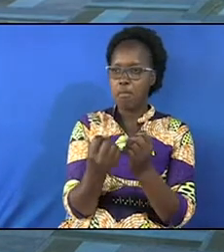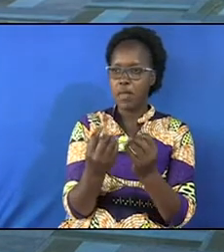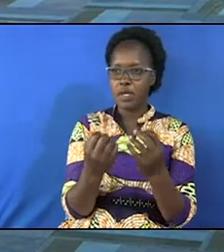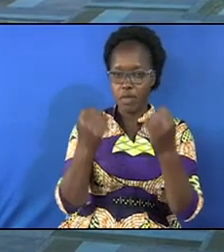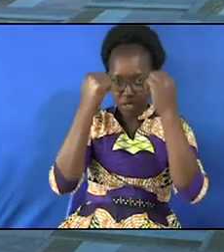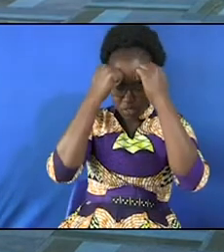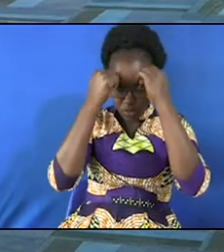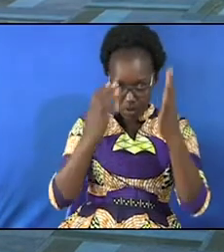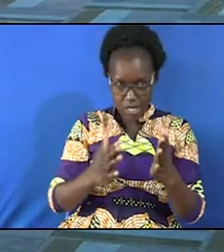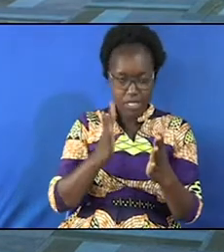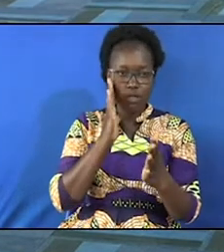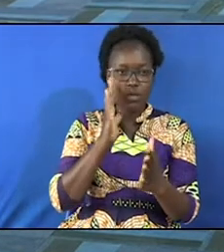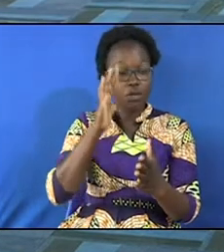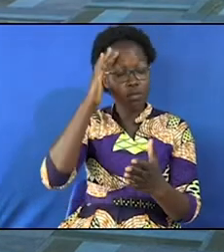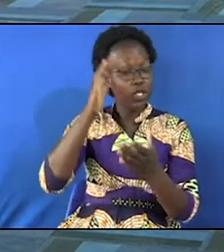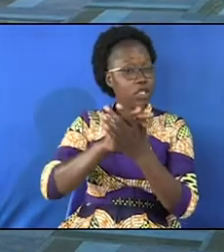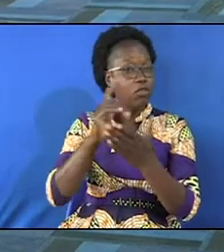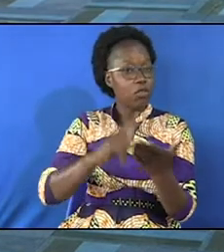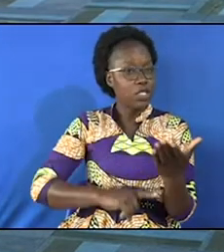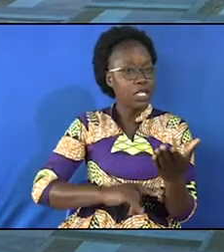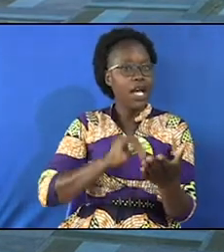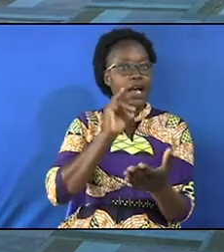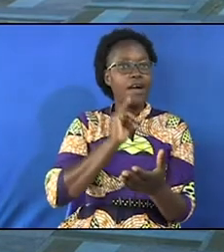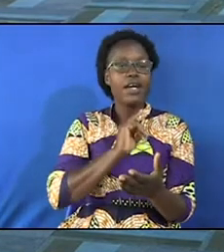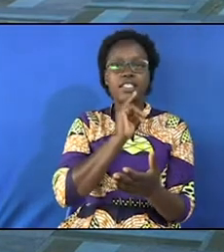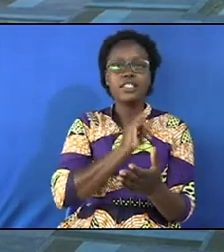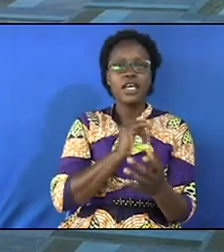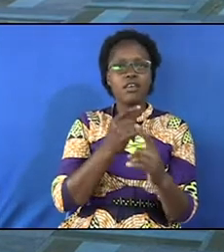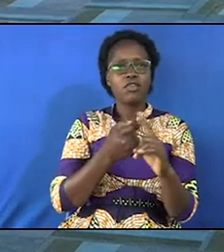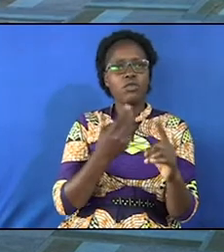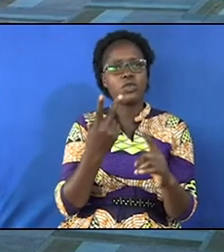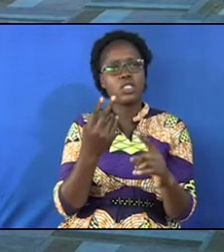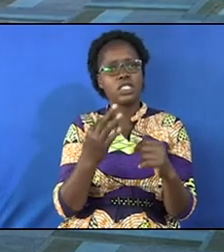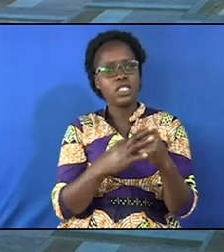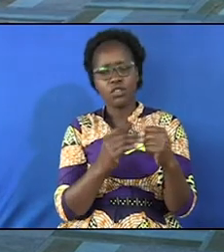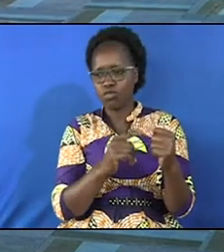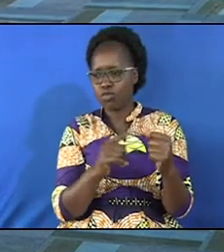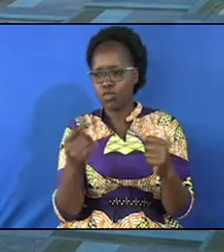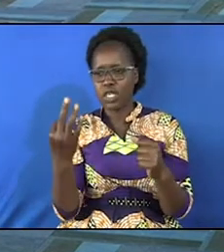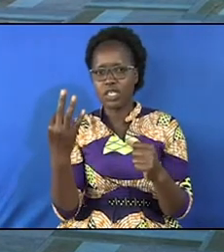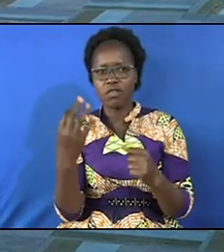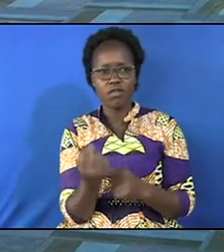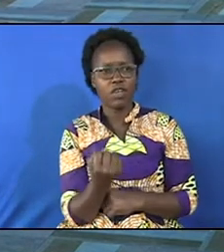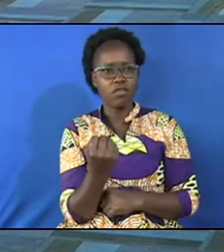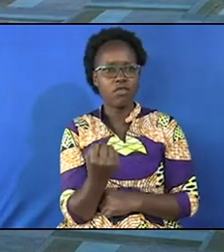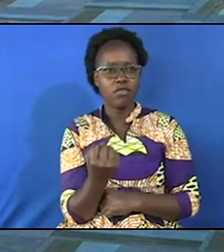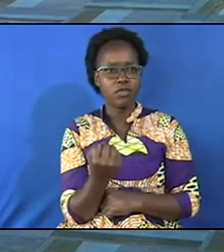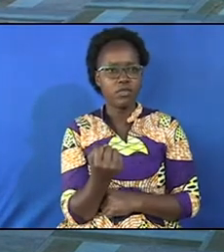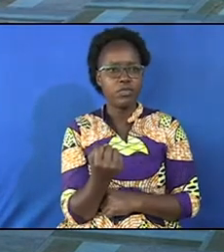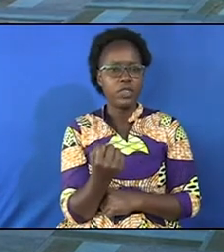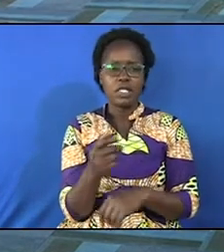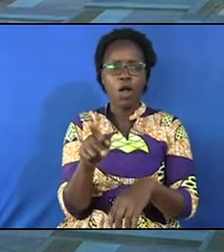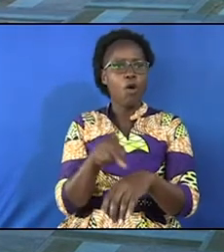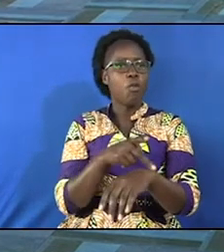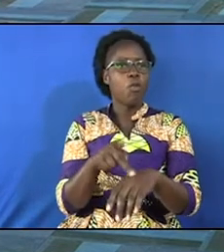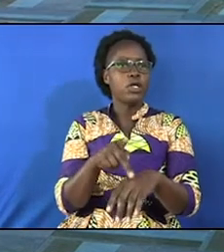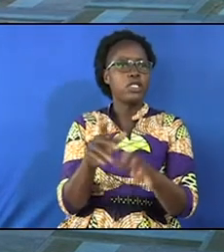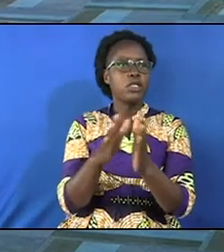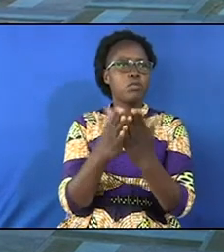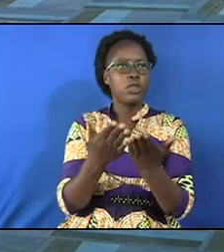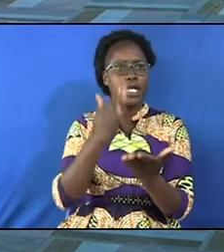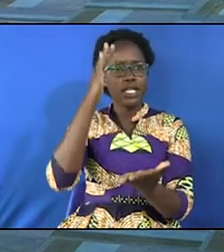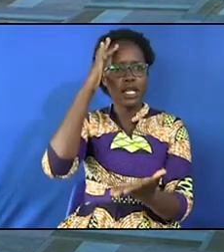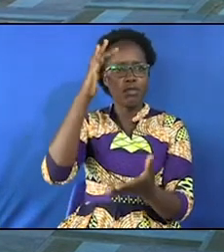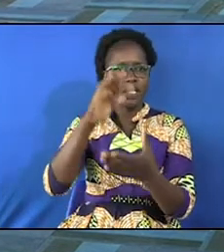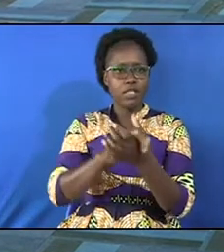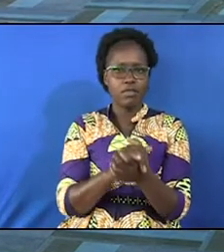believe that Isaiah from 28 to 35 is like a poetic book. And I